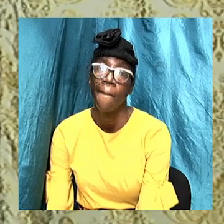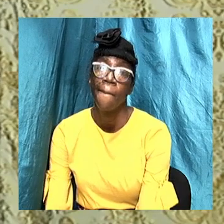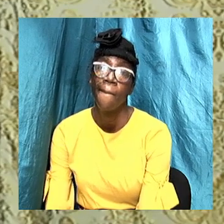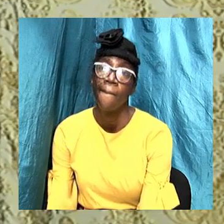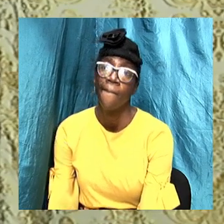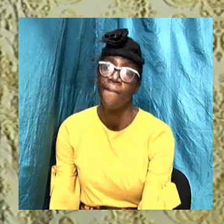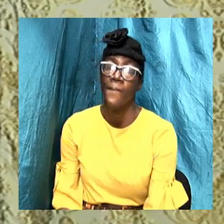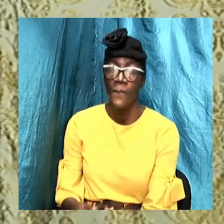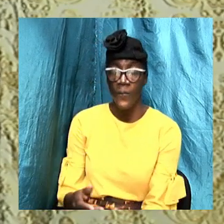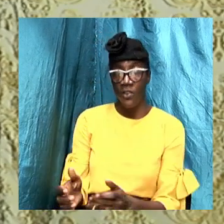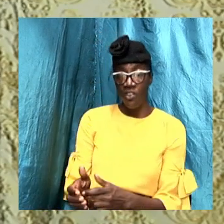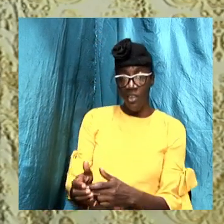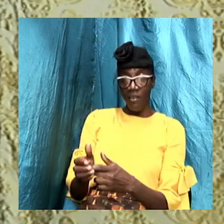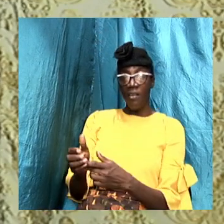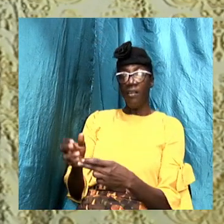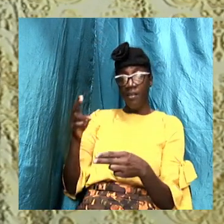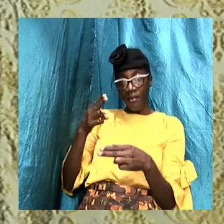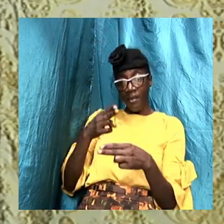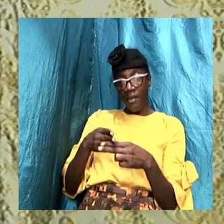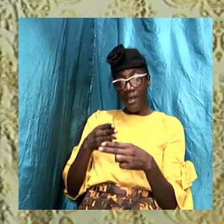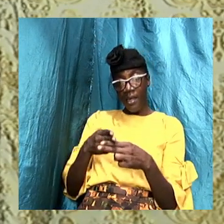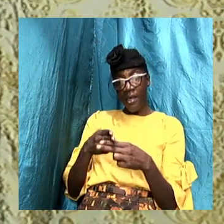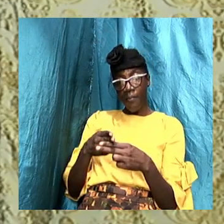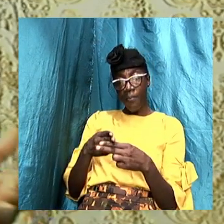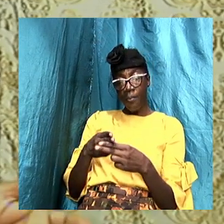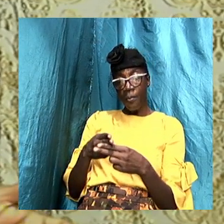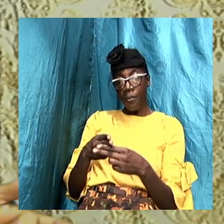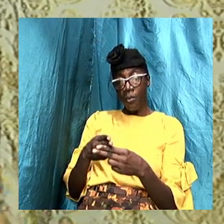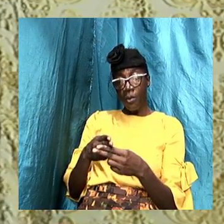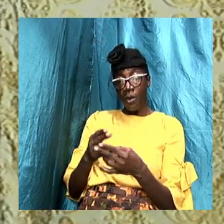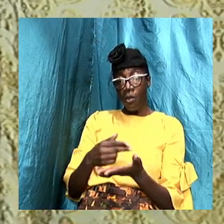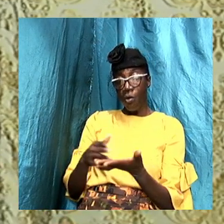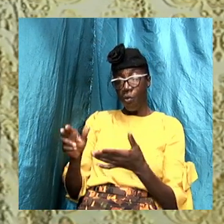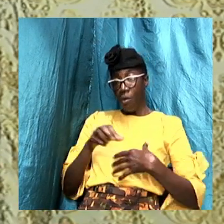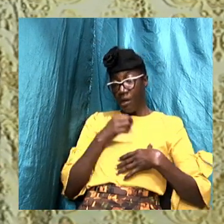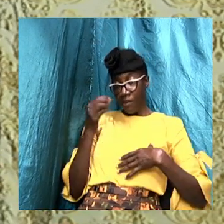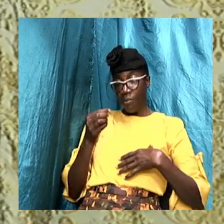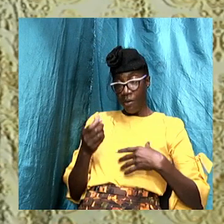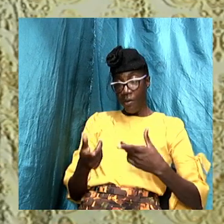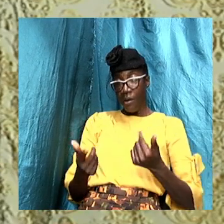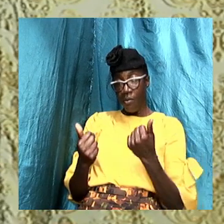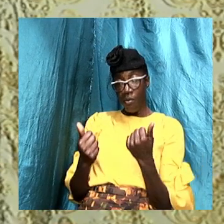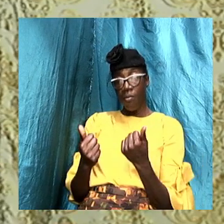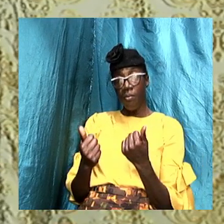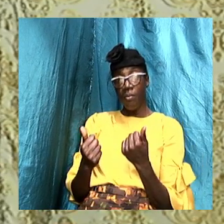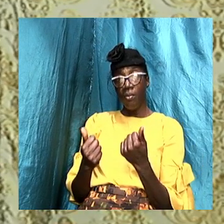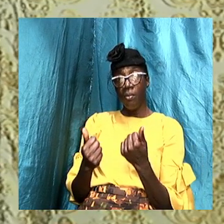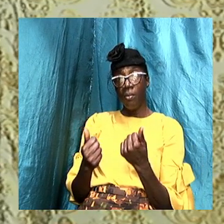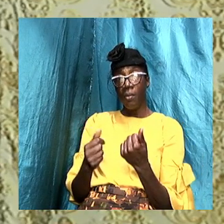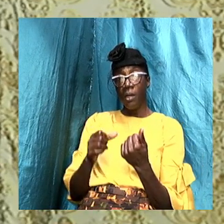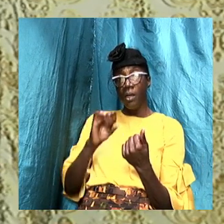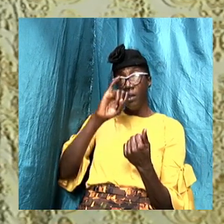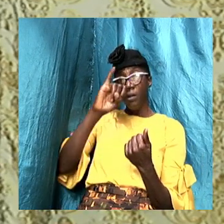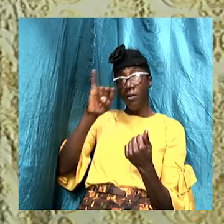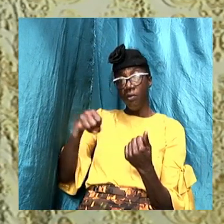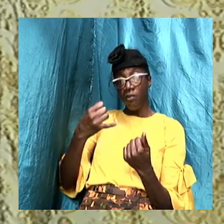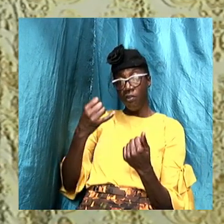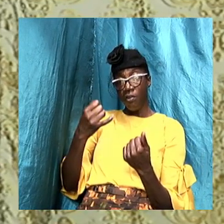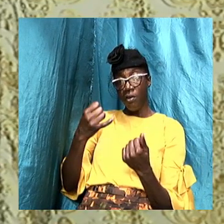and Jesus is the name in which the Holy Spirit comes scriptures for that St. John 5